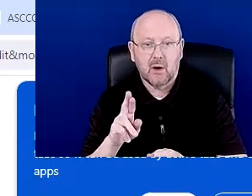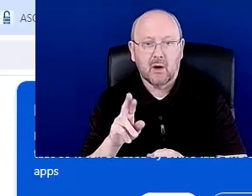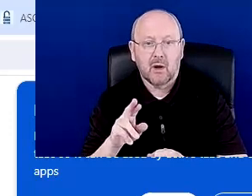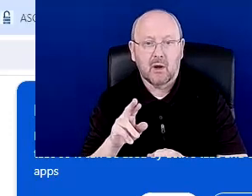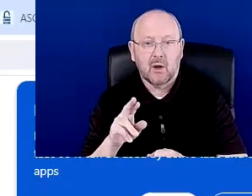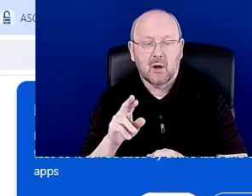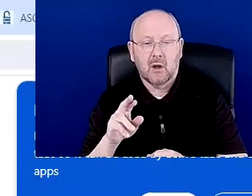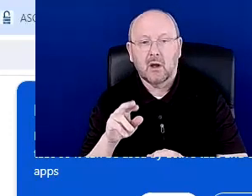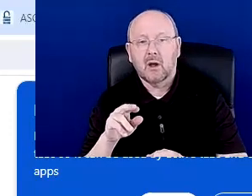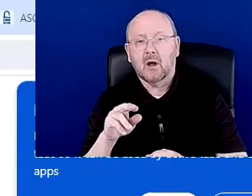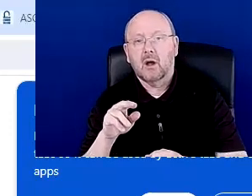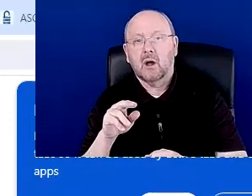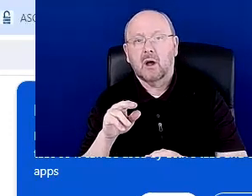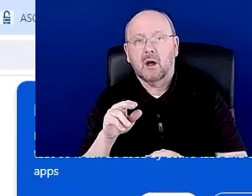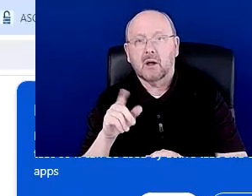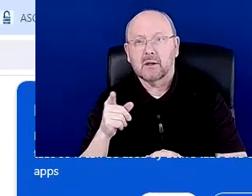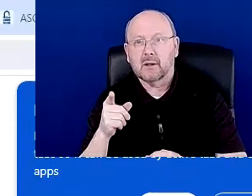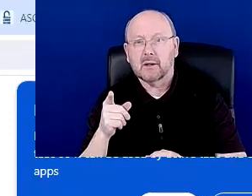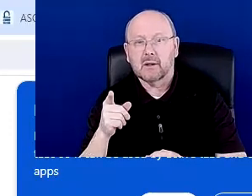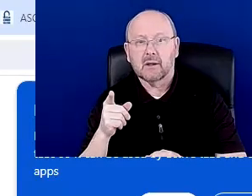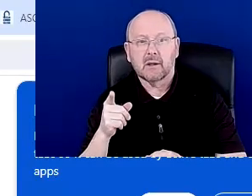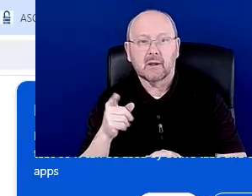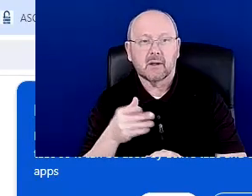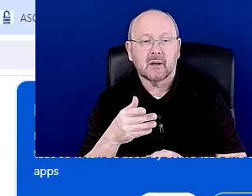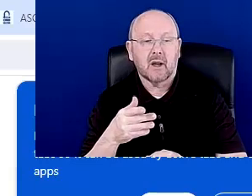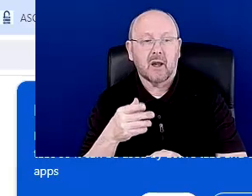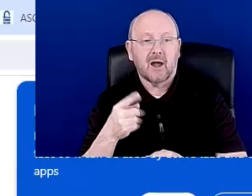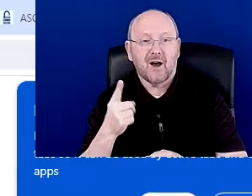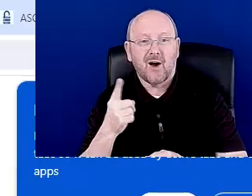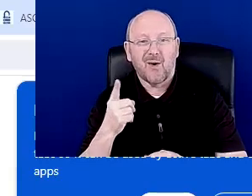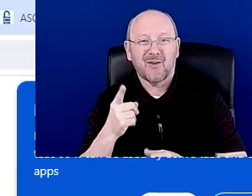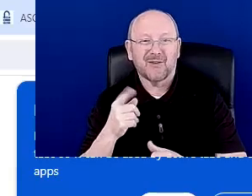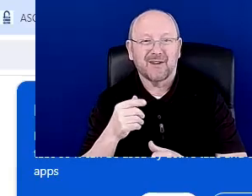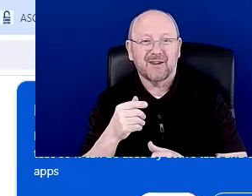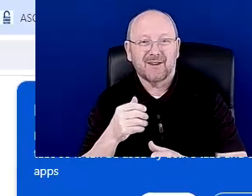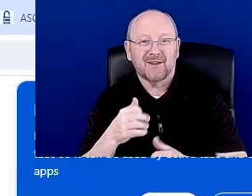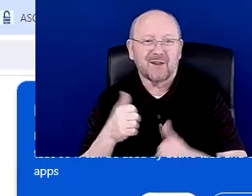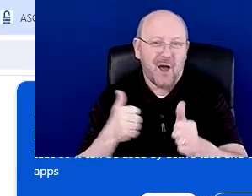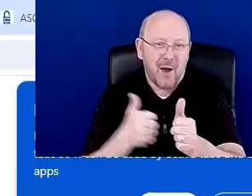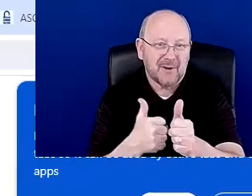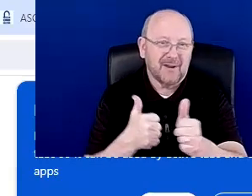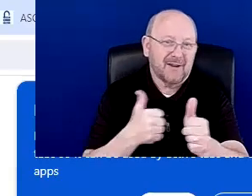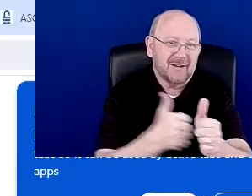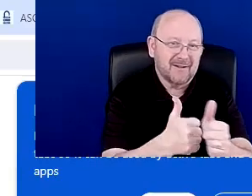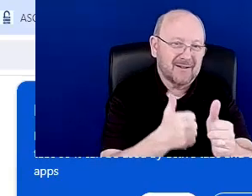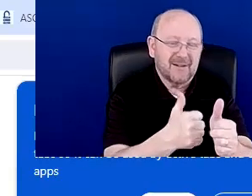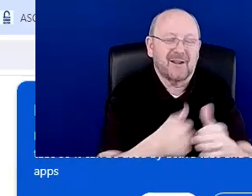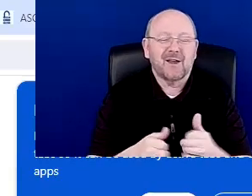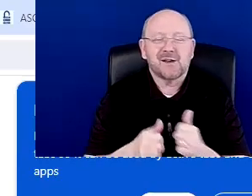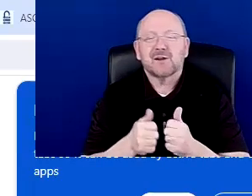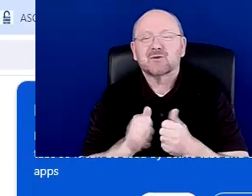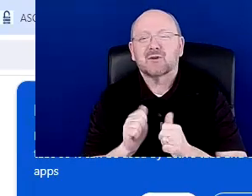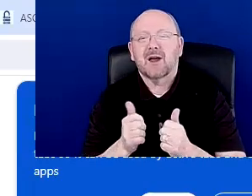is always a work in progress. Um, again, this is local to us. I'm trying to make it a little more